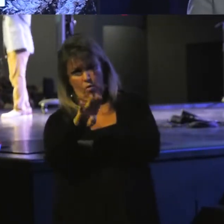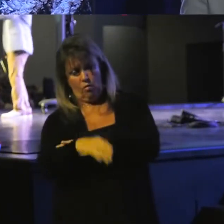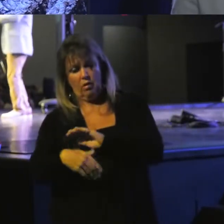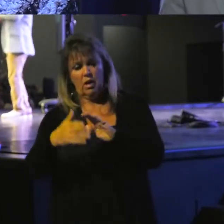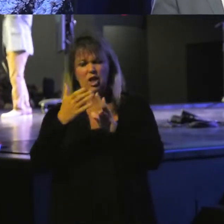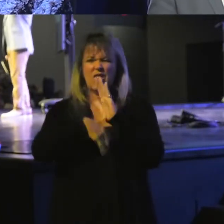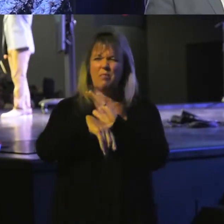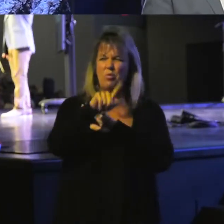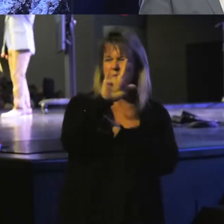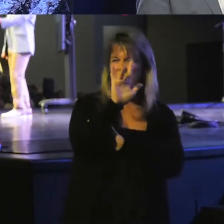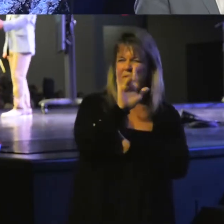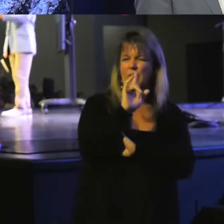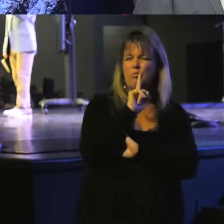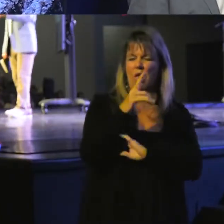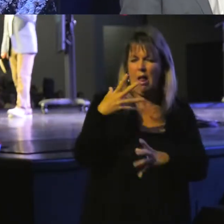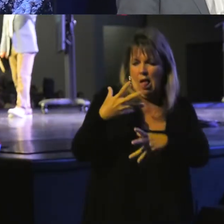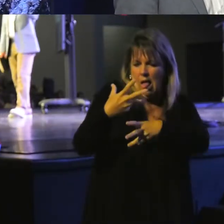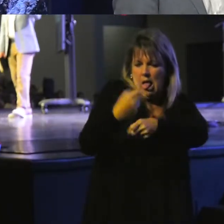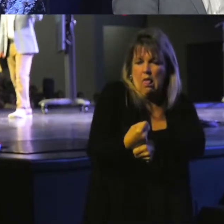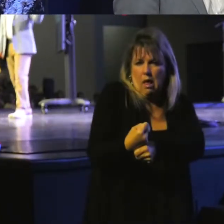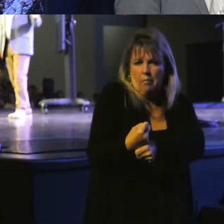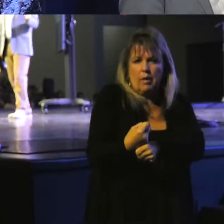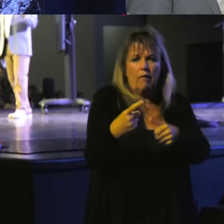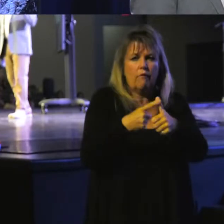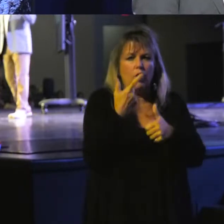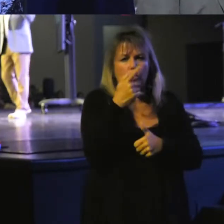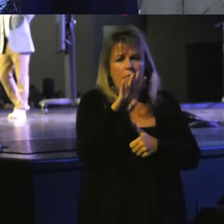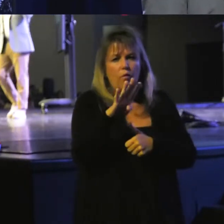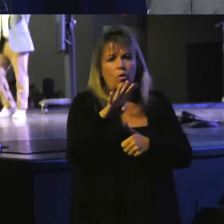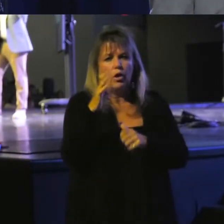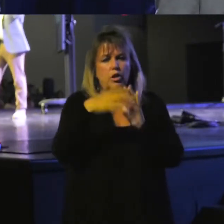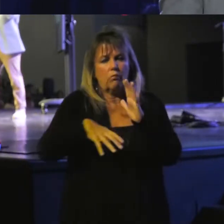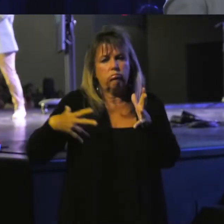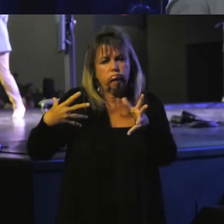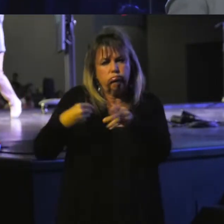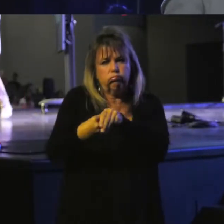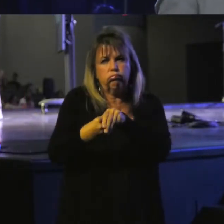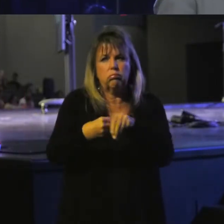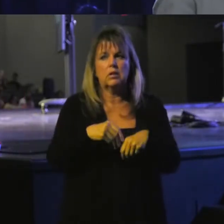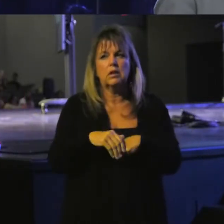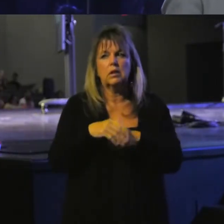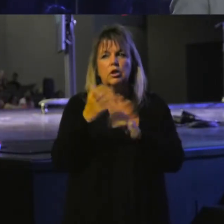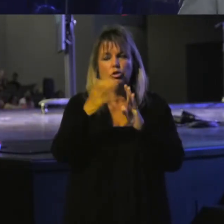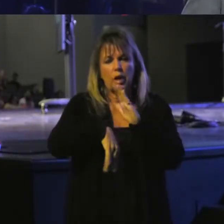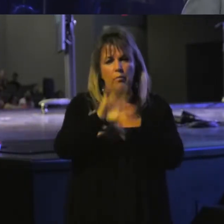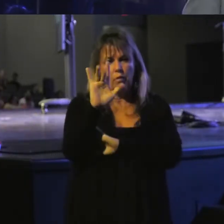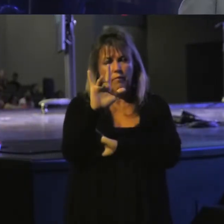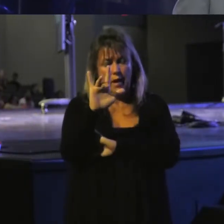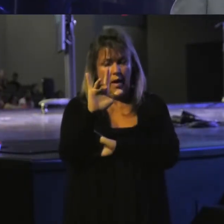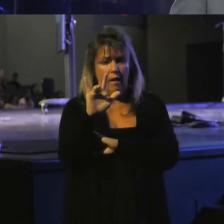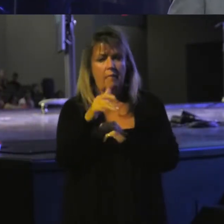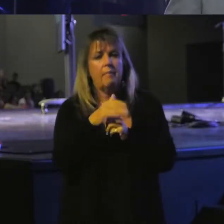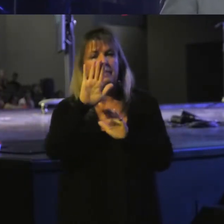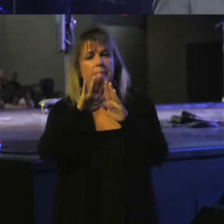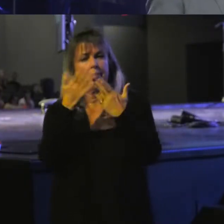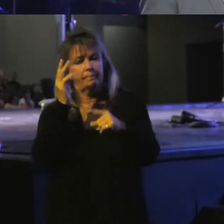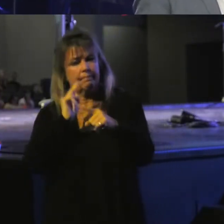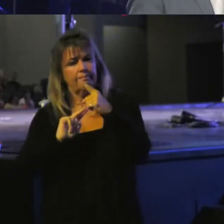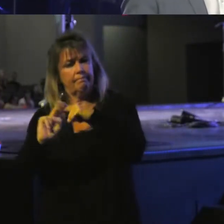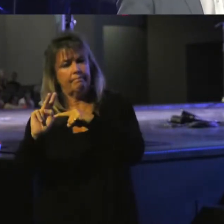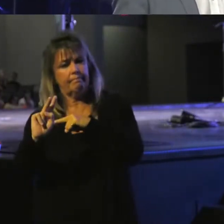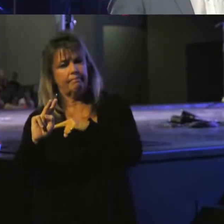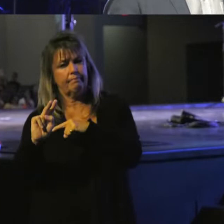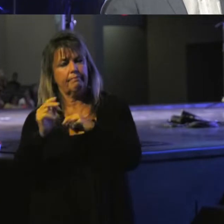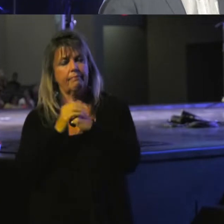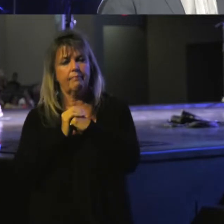25 is really a summary of the first 24 chapters. And it is in chapter 25 that we have the biblical prophecy